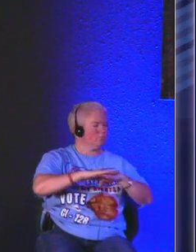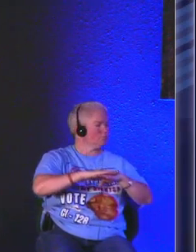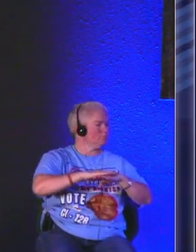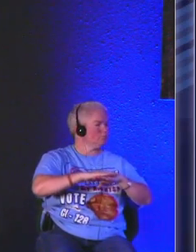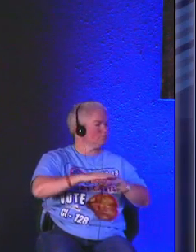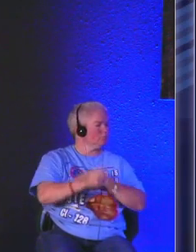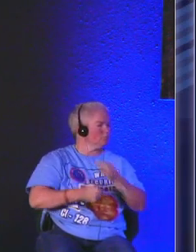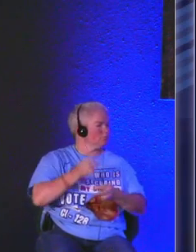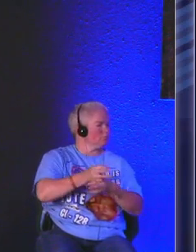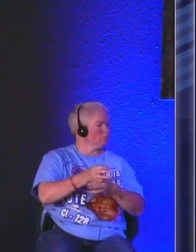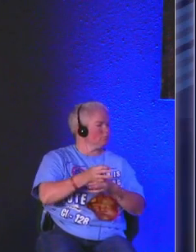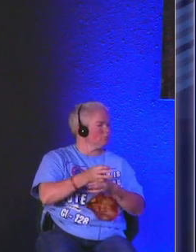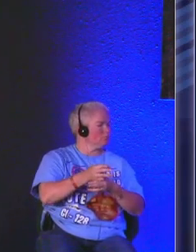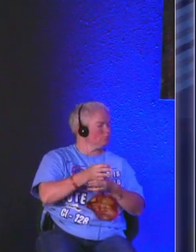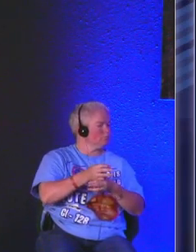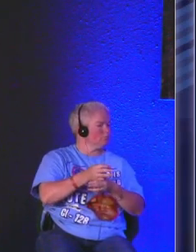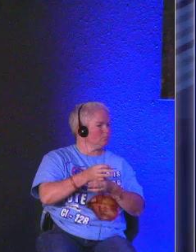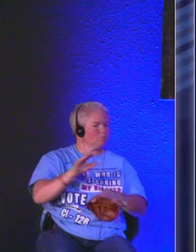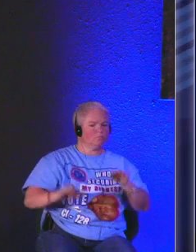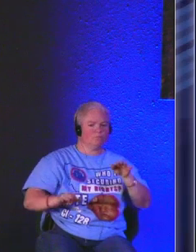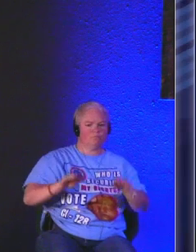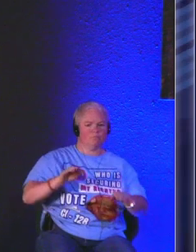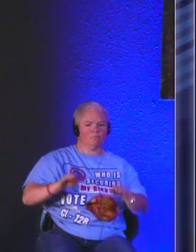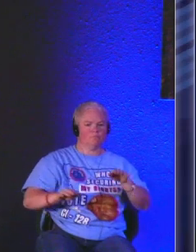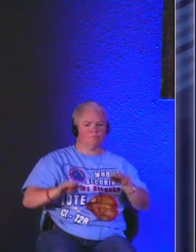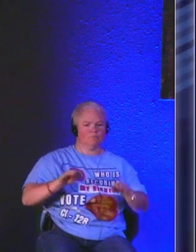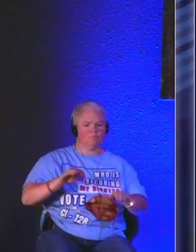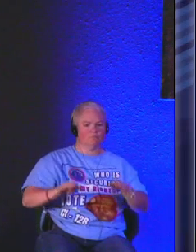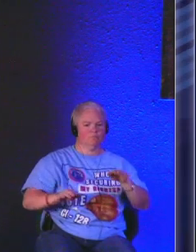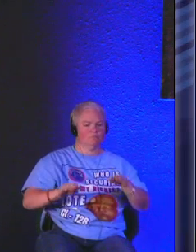in this world in the instability